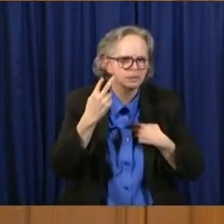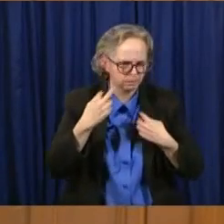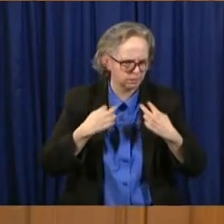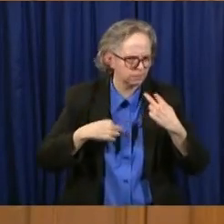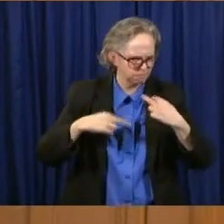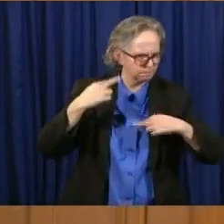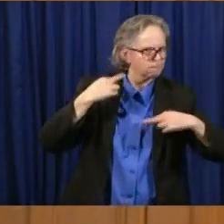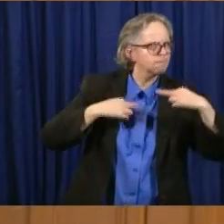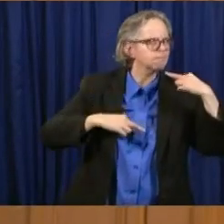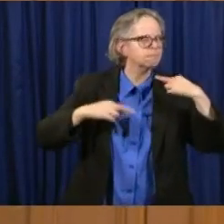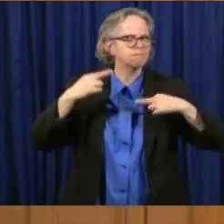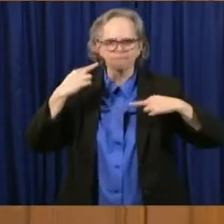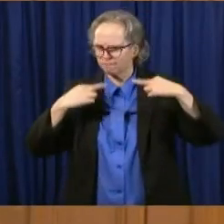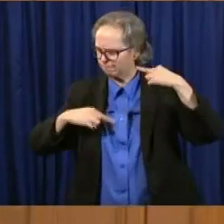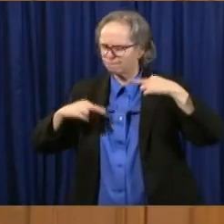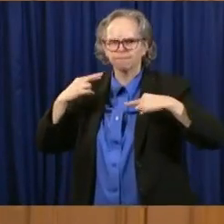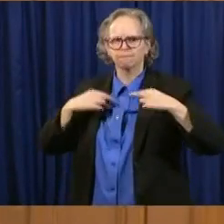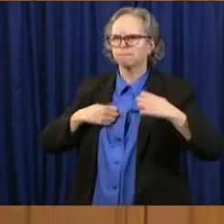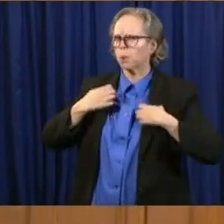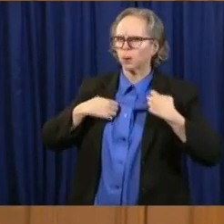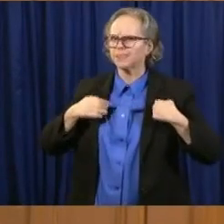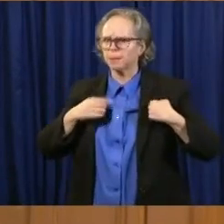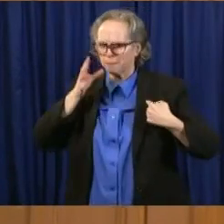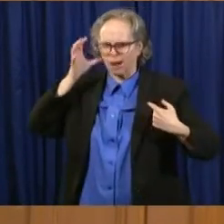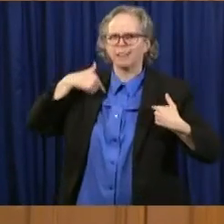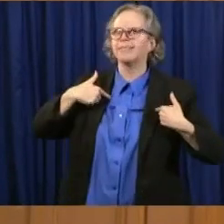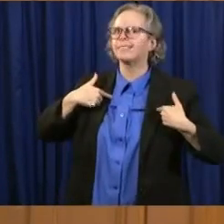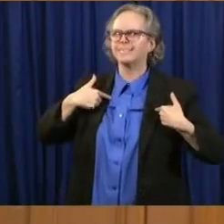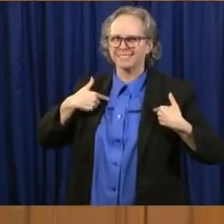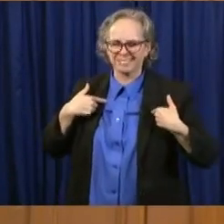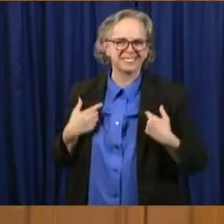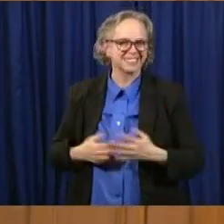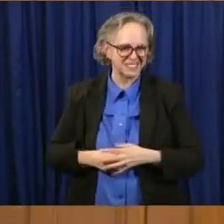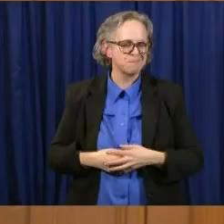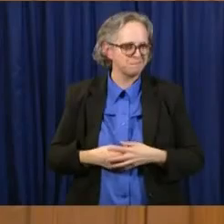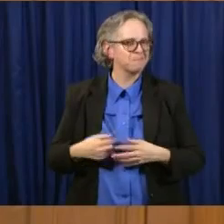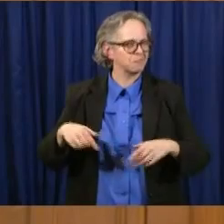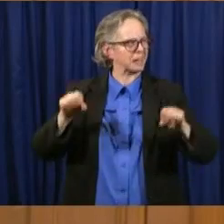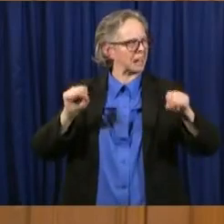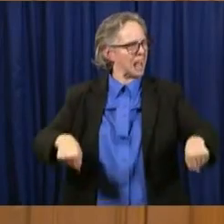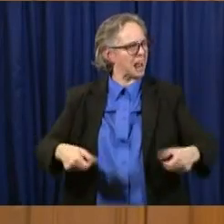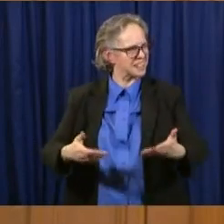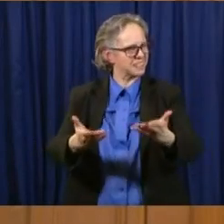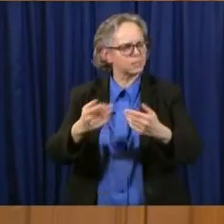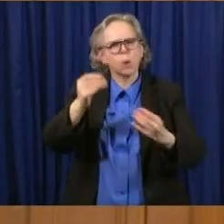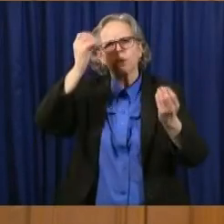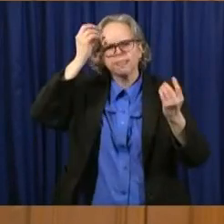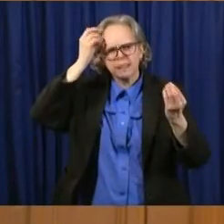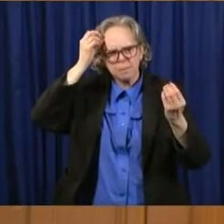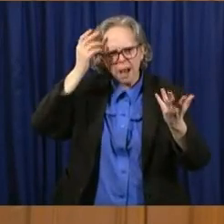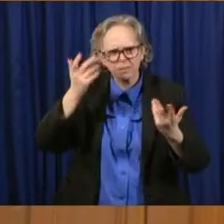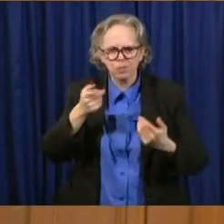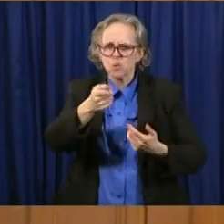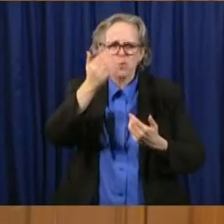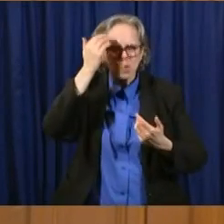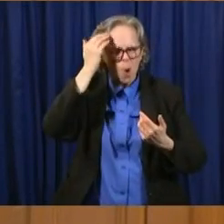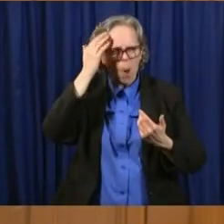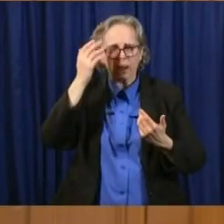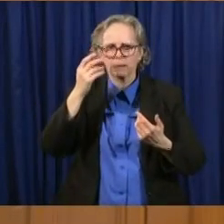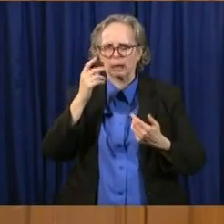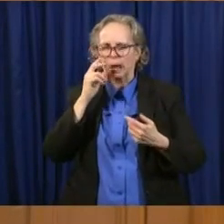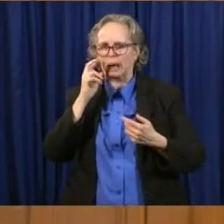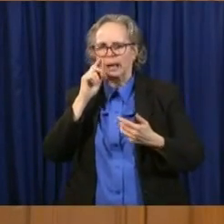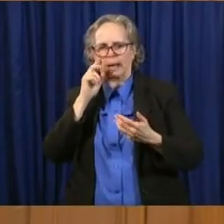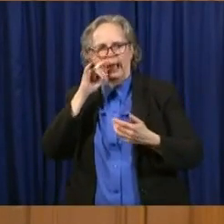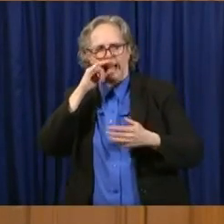Taking time to just talk, because as you know, they'll say the things you just never thought they were picking up on. It's really important for us to be careful